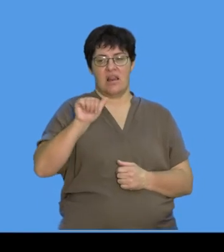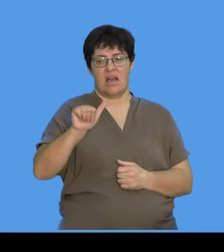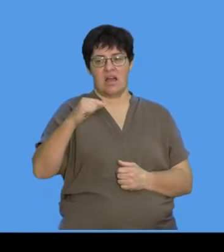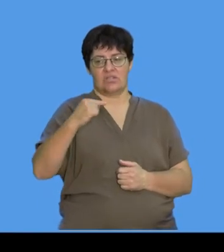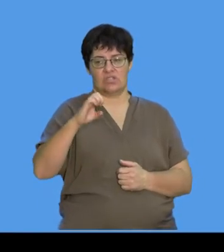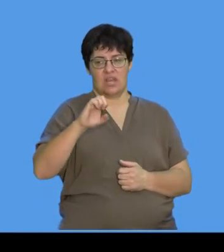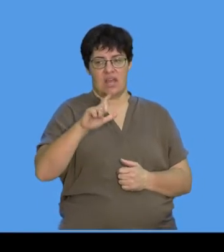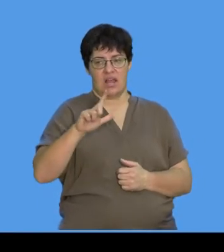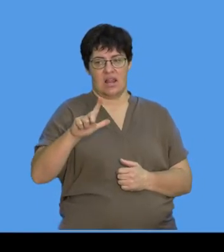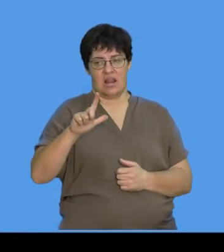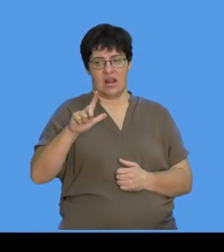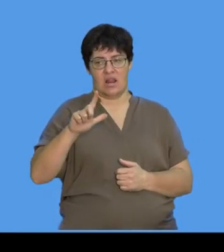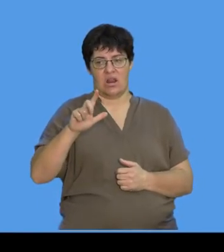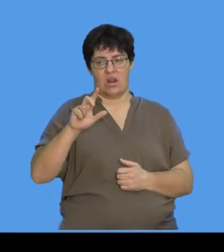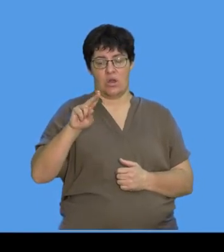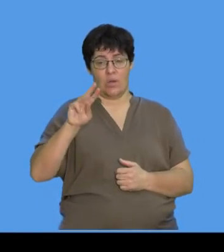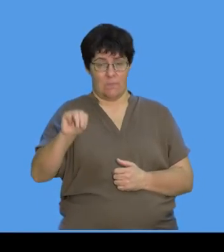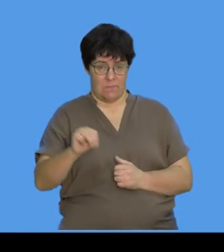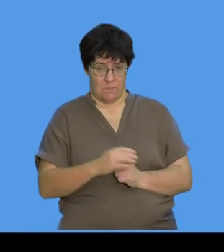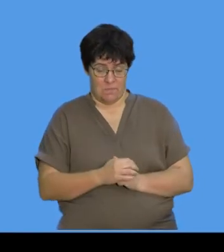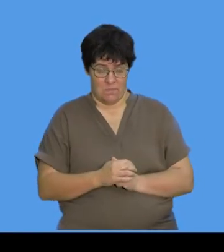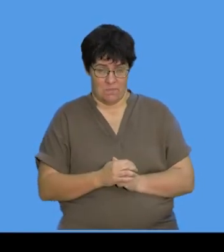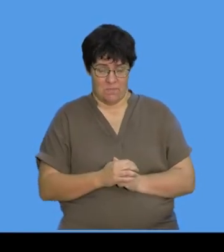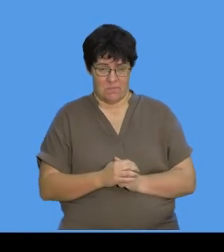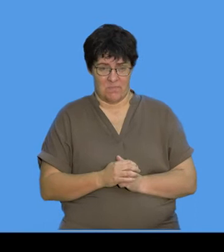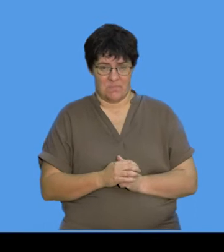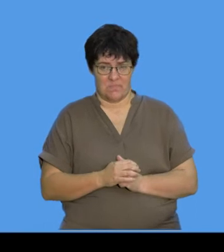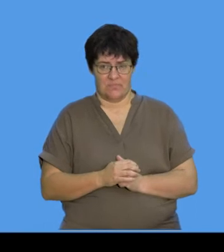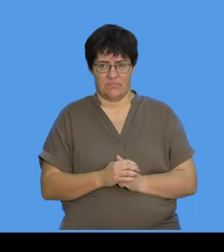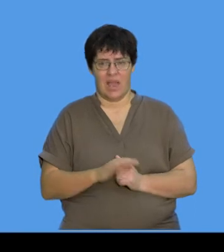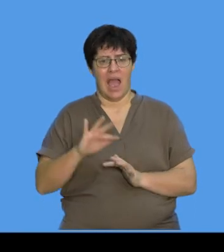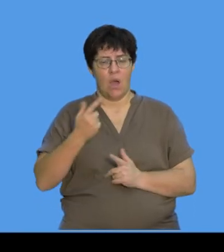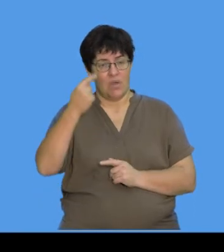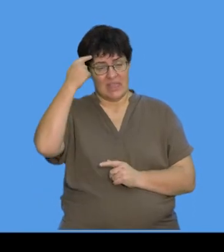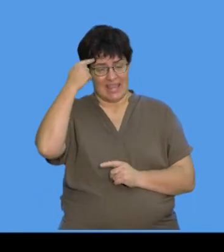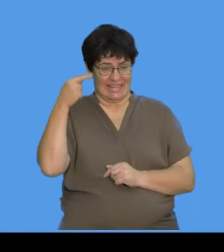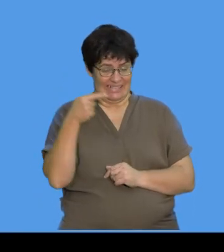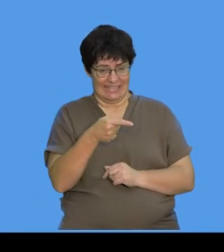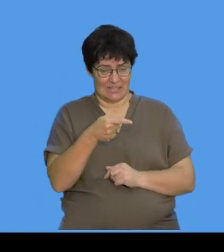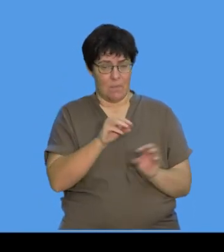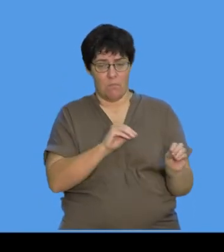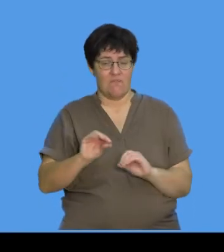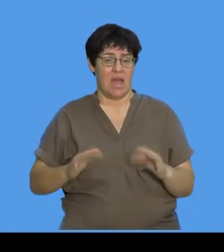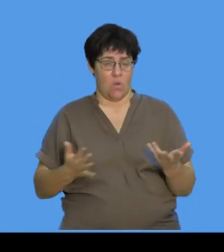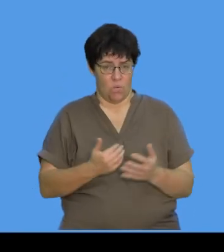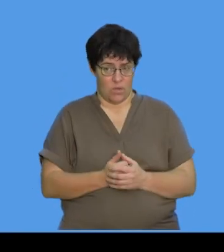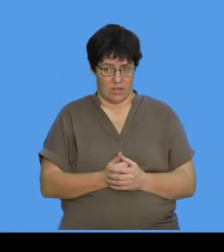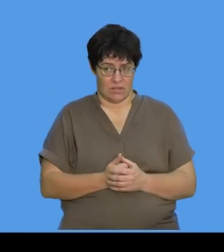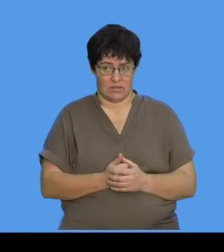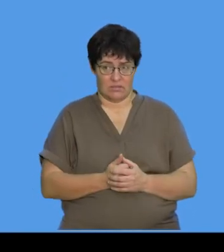Now, let's see how we answer it. Let's answer it as it goes. How do you think this bacterium moves?